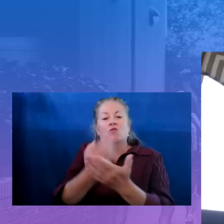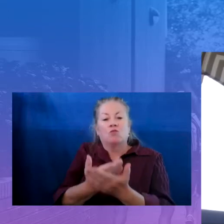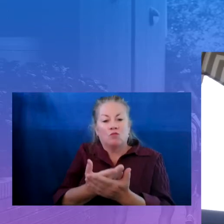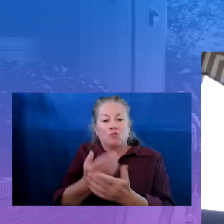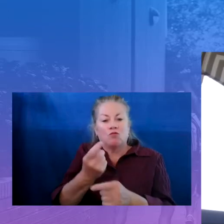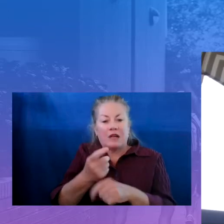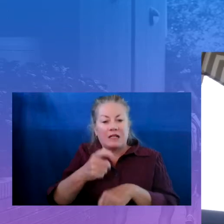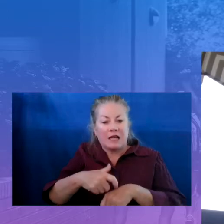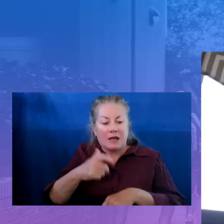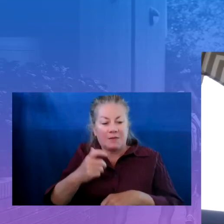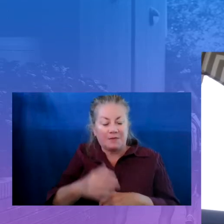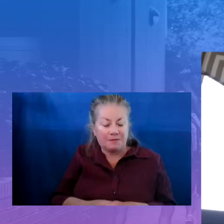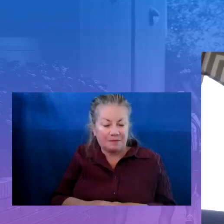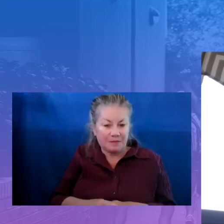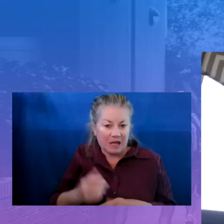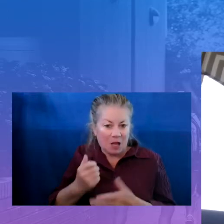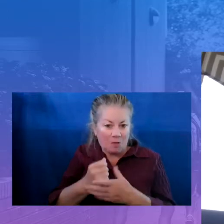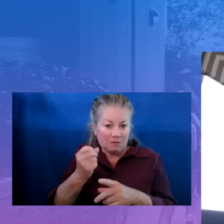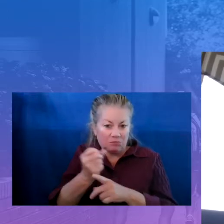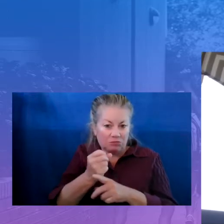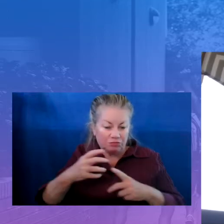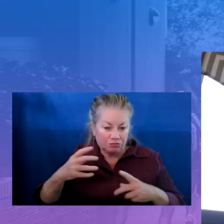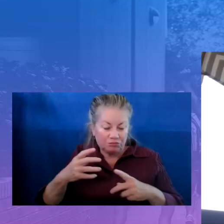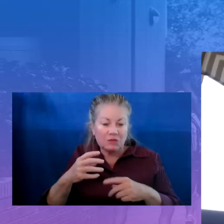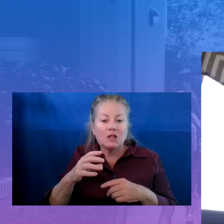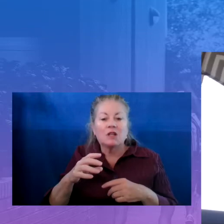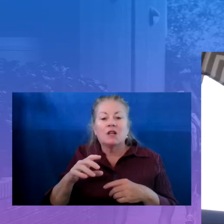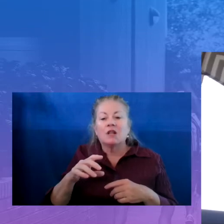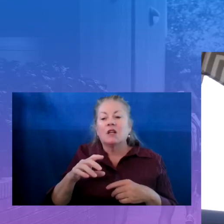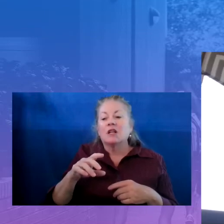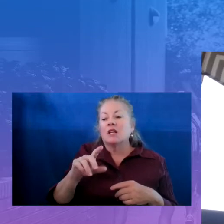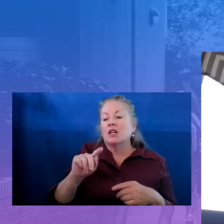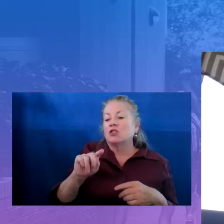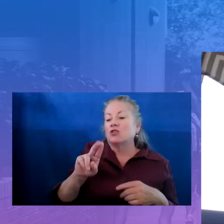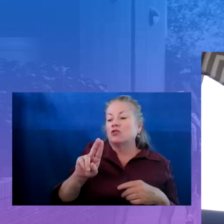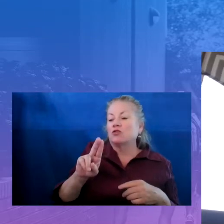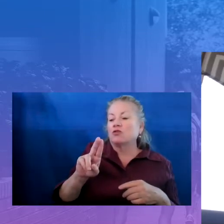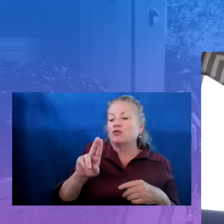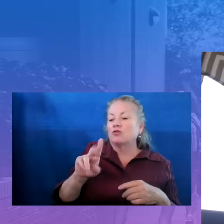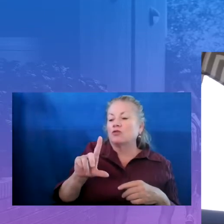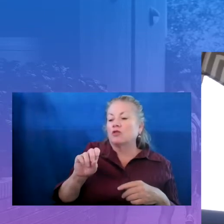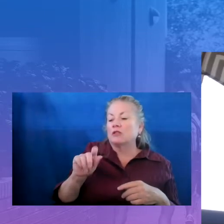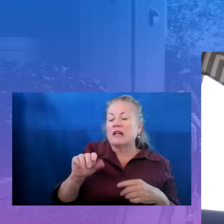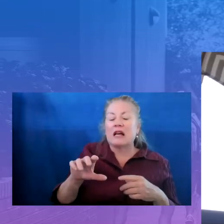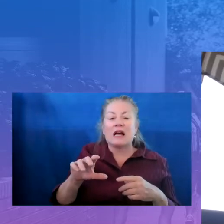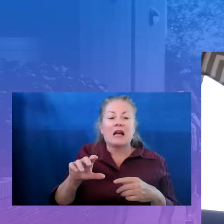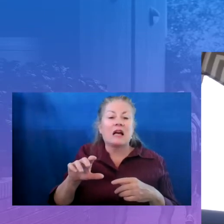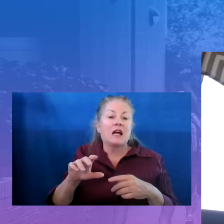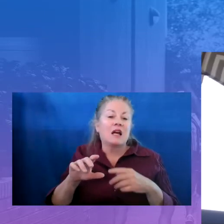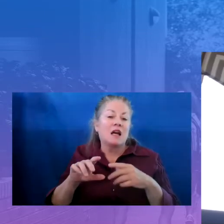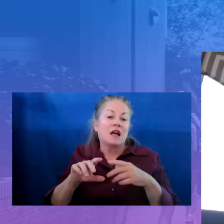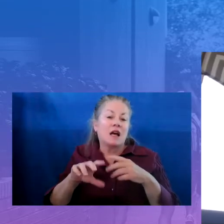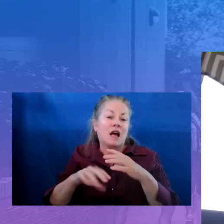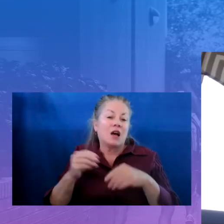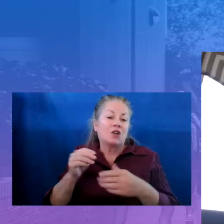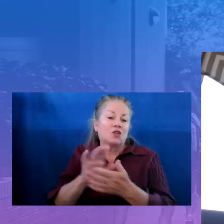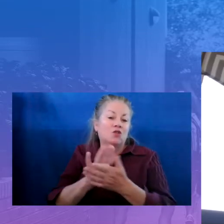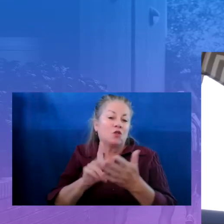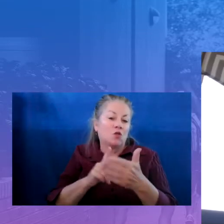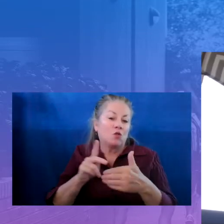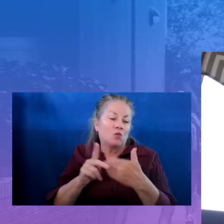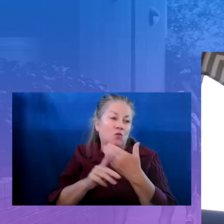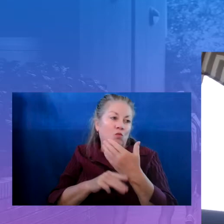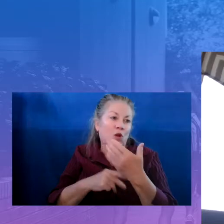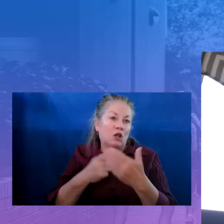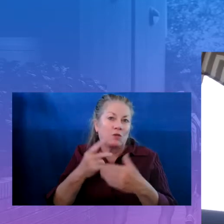launched in Tulsa the Opportunity Project, which is our out-of-school time intermediary, about five years ago through generous